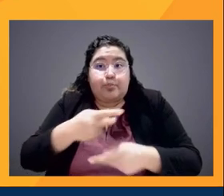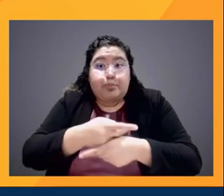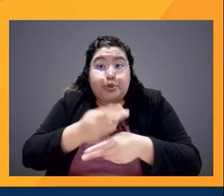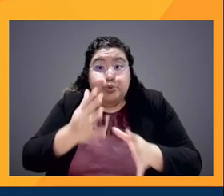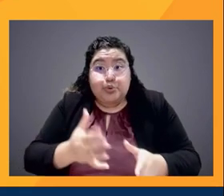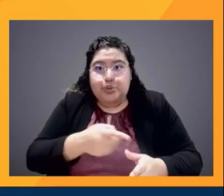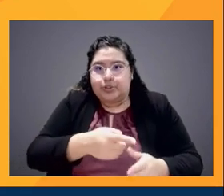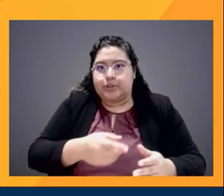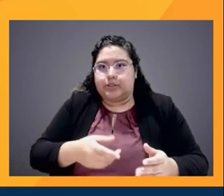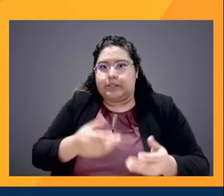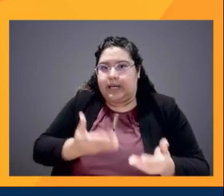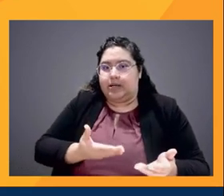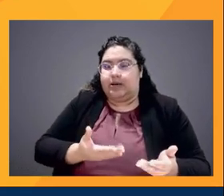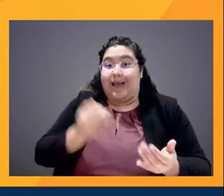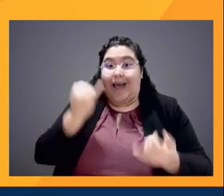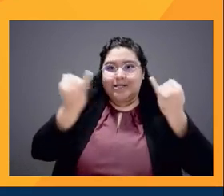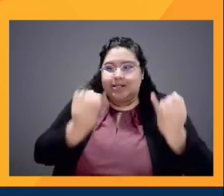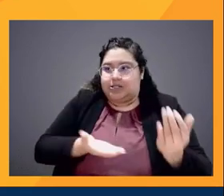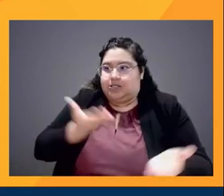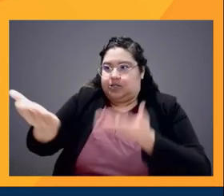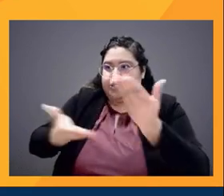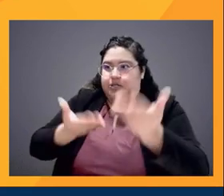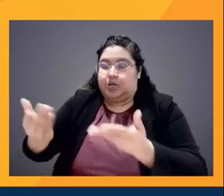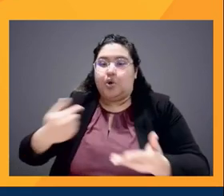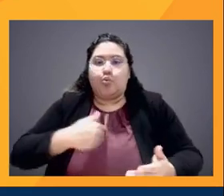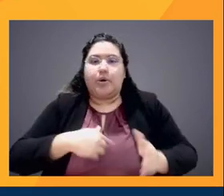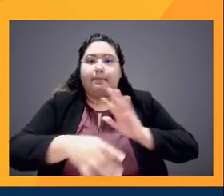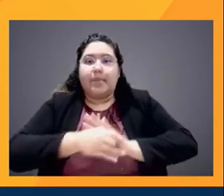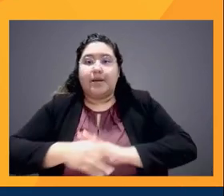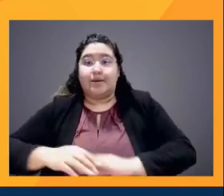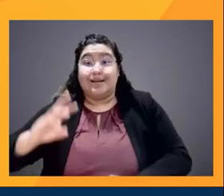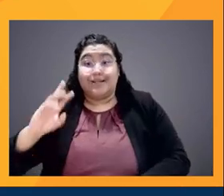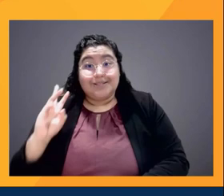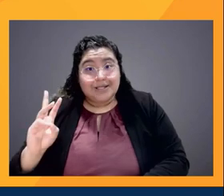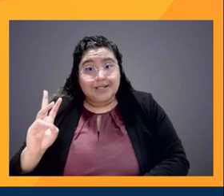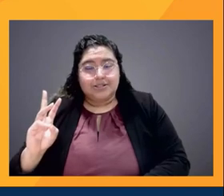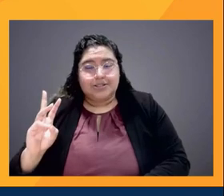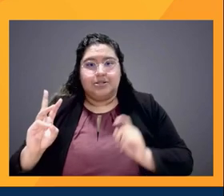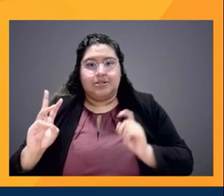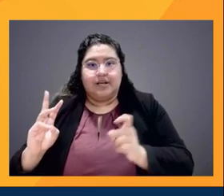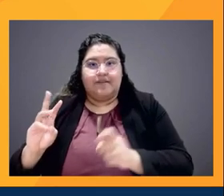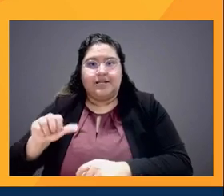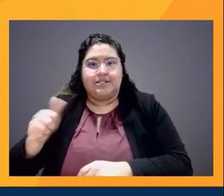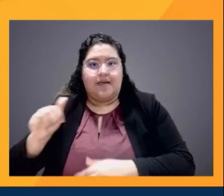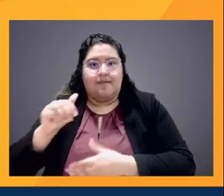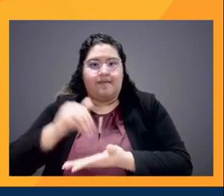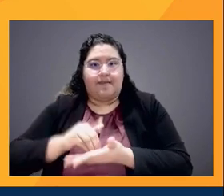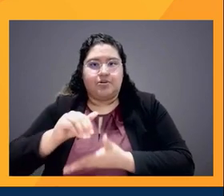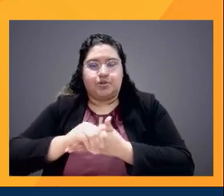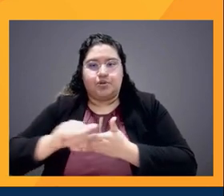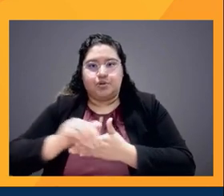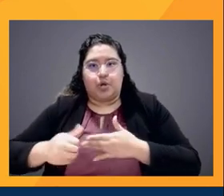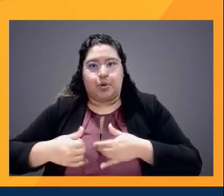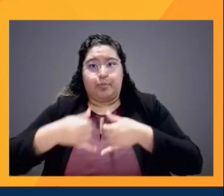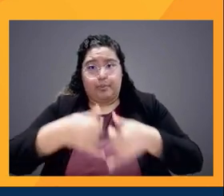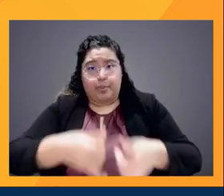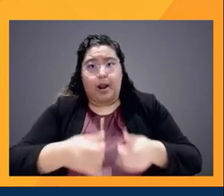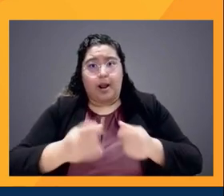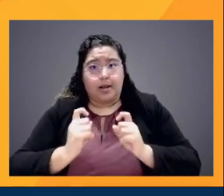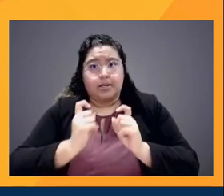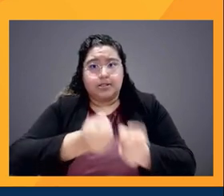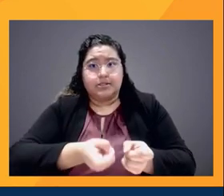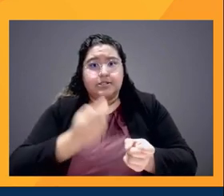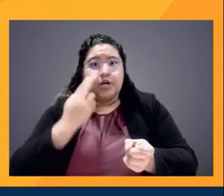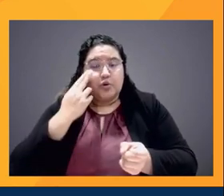selected six of them to be awarded a $10,000 prize to be able to produce a pilot that then could actually be a longer term